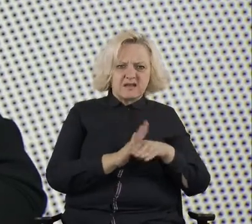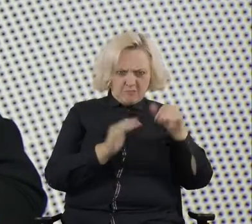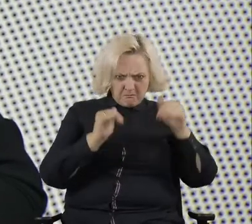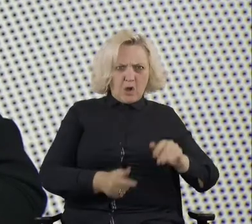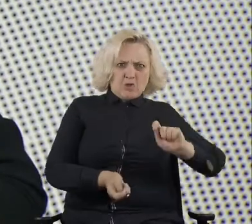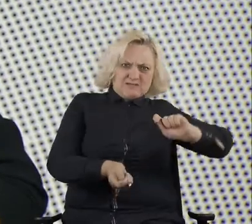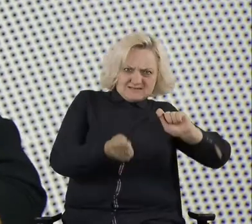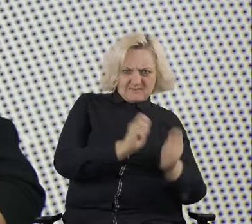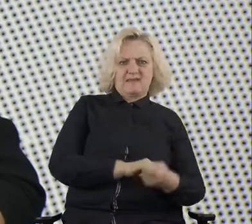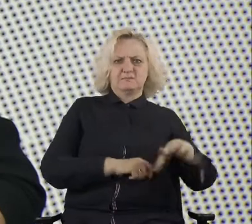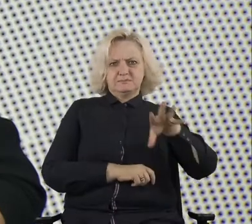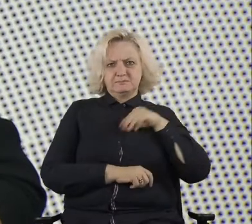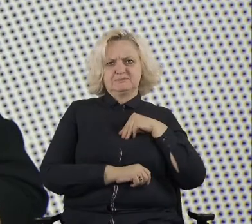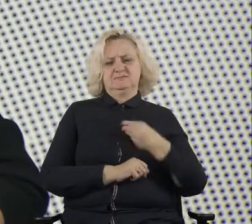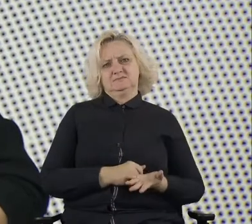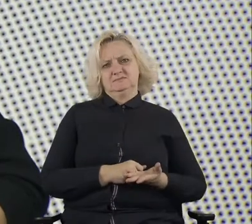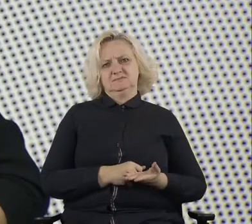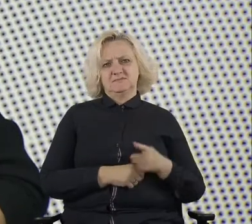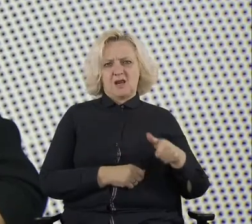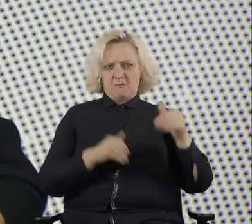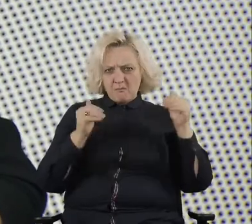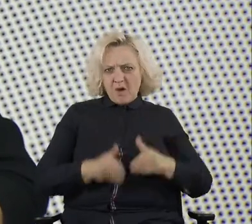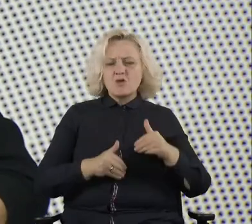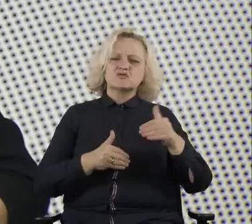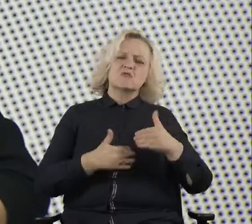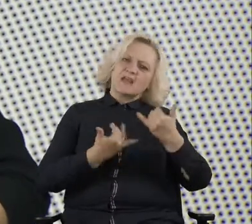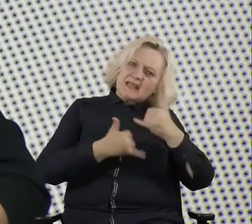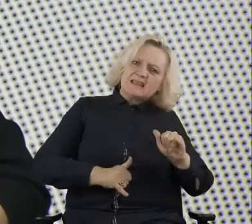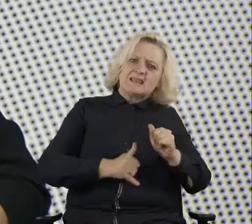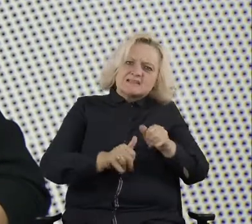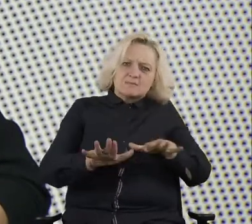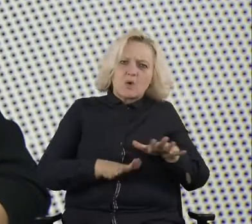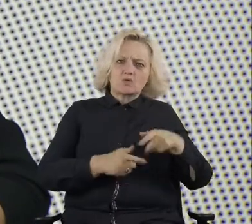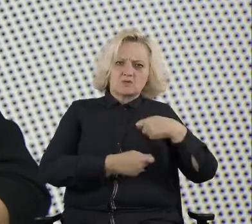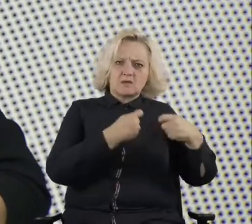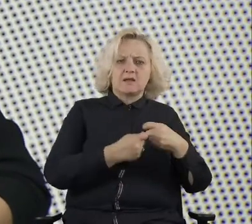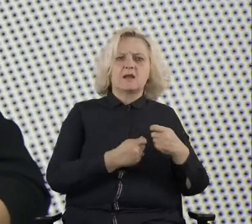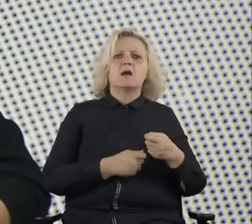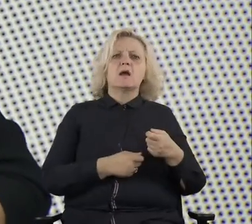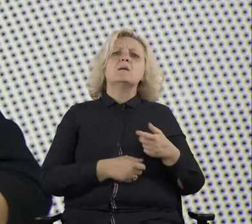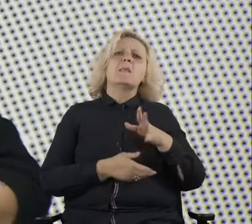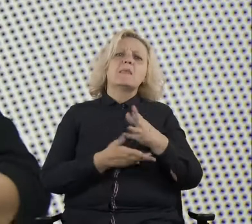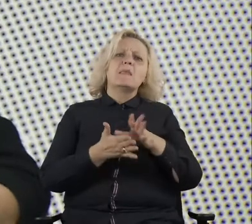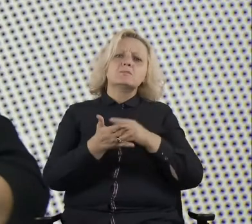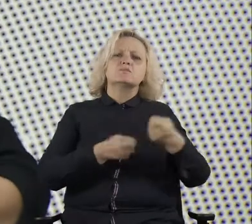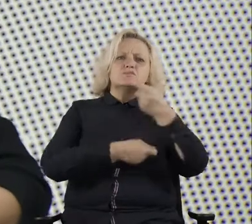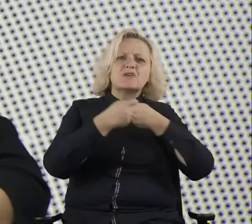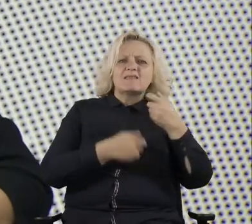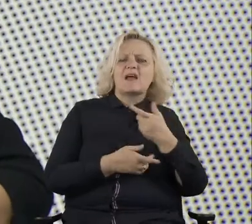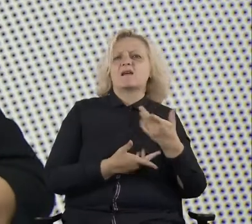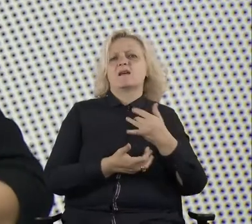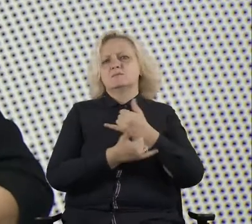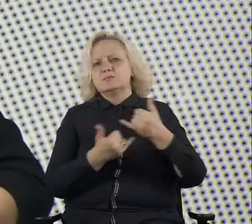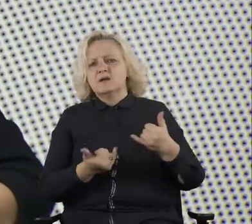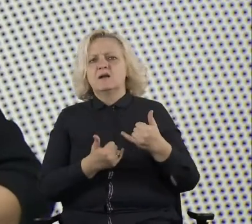public procurement to the tender, which is a competition where there are no prerequisites for the entities that want to,